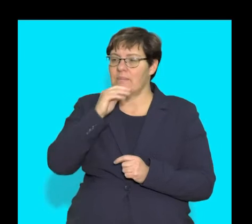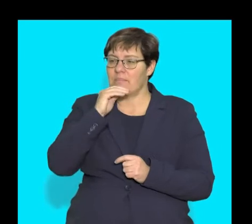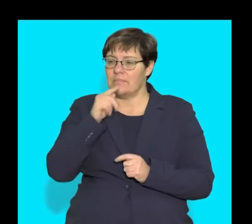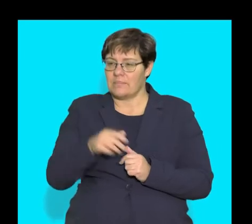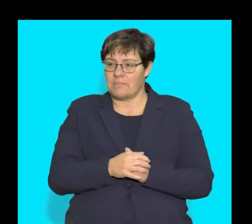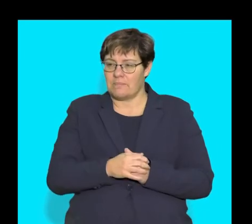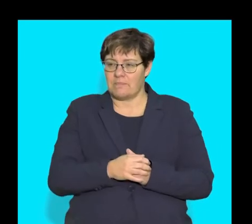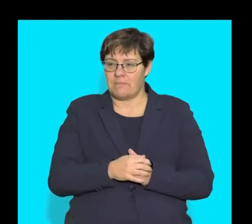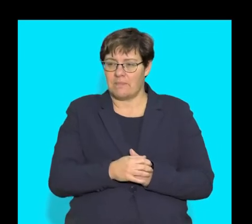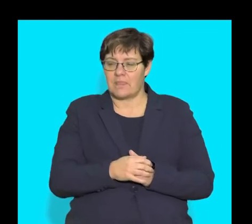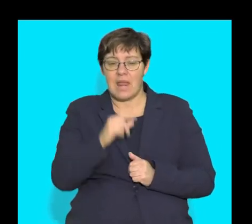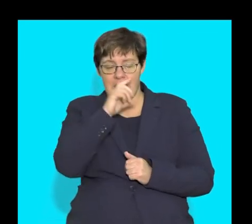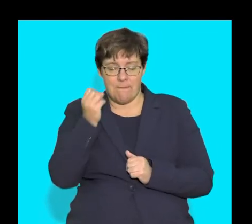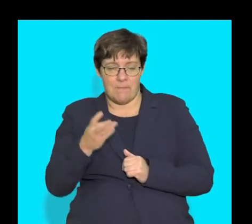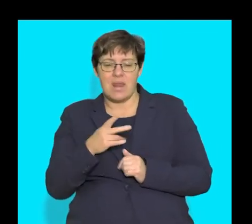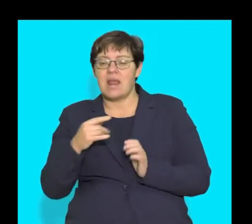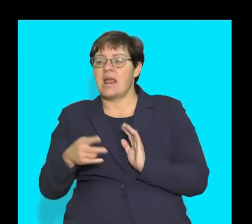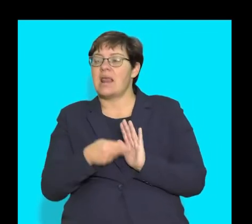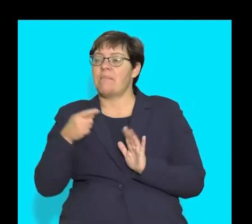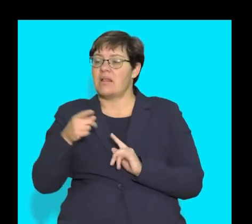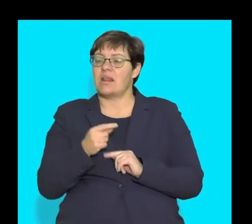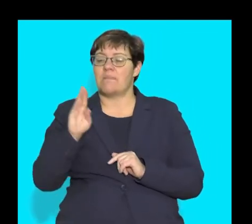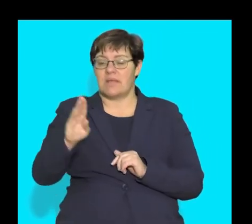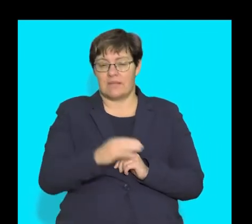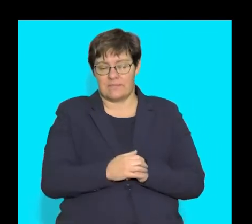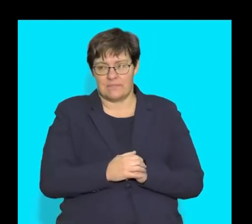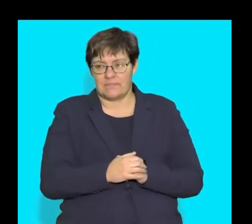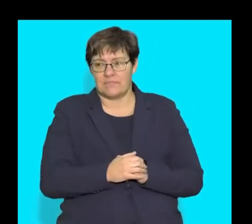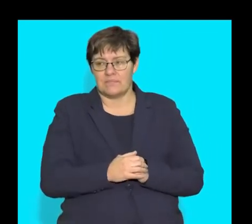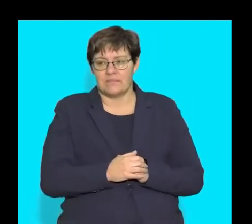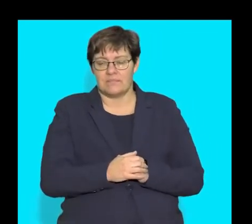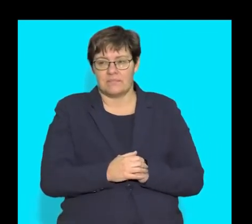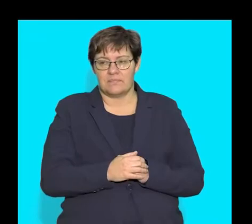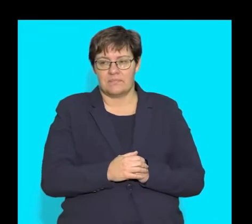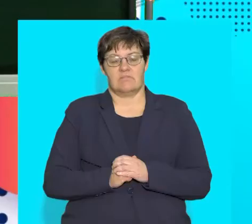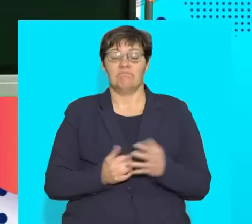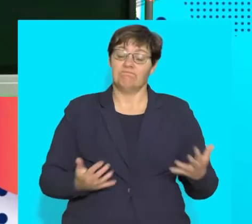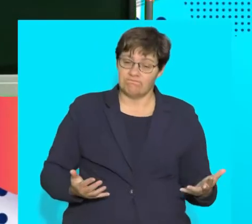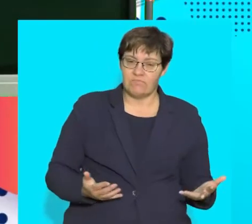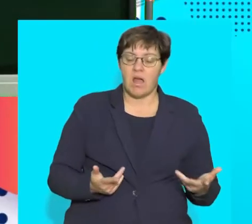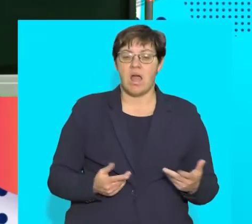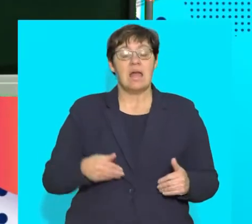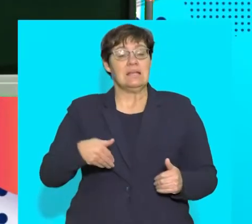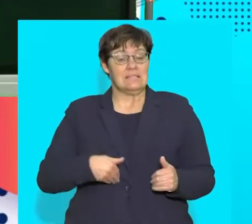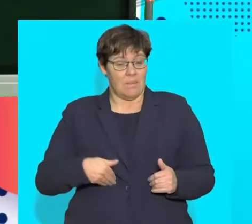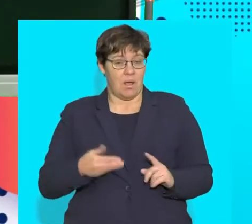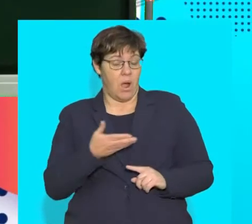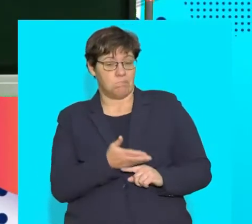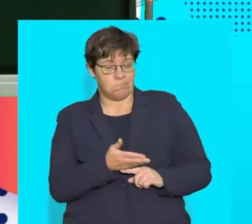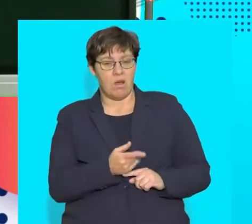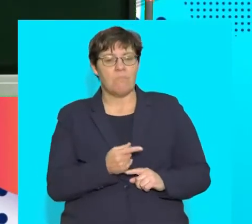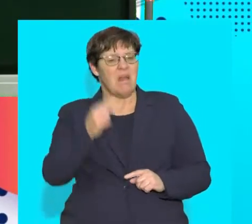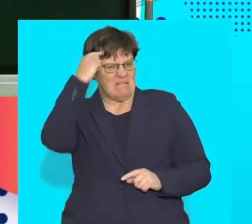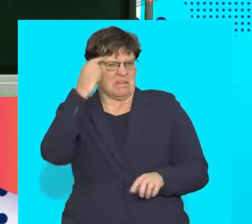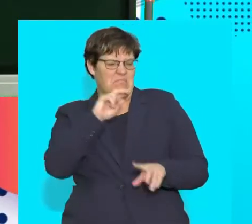in this case, it's labeled with the letter B. Okay. Guys, with the stomach behind me,